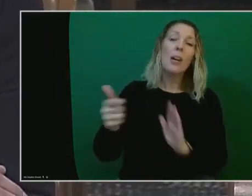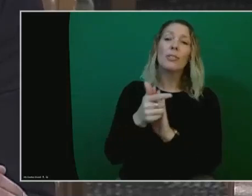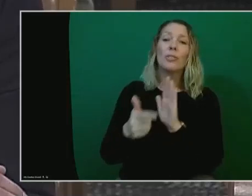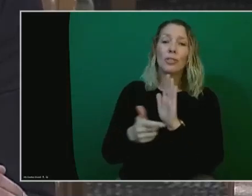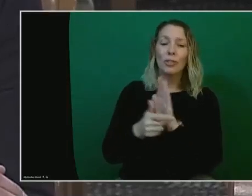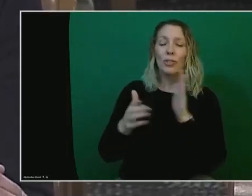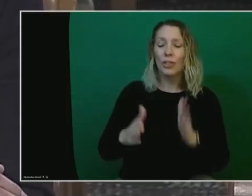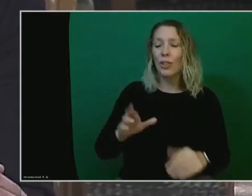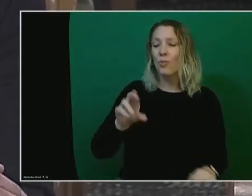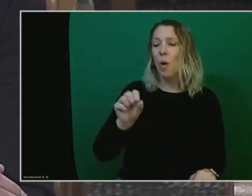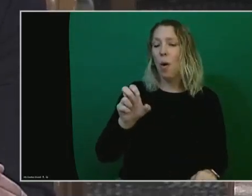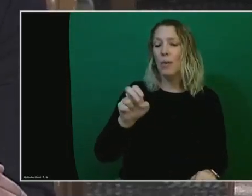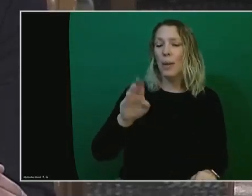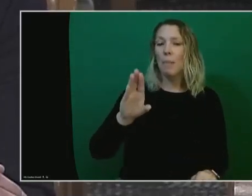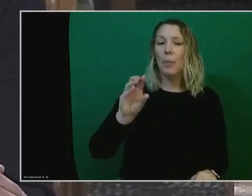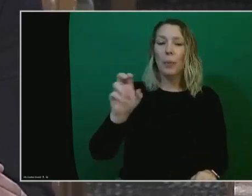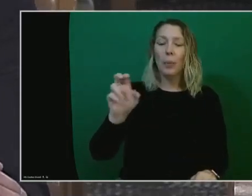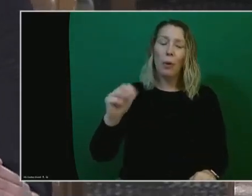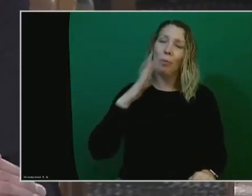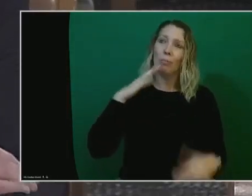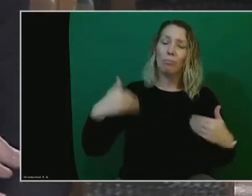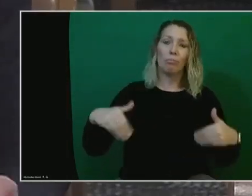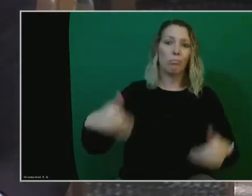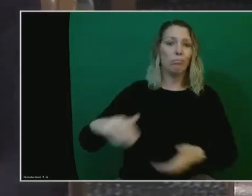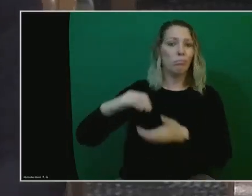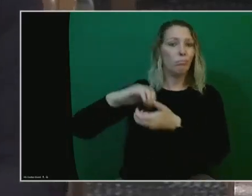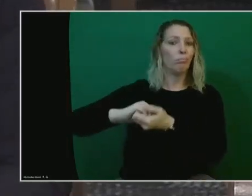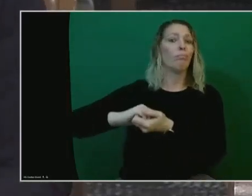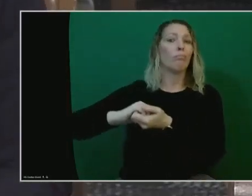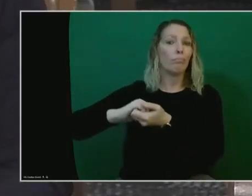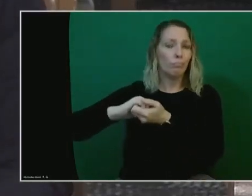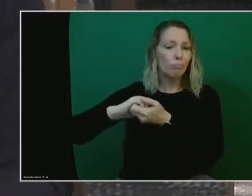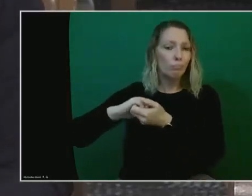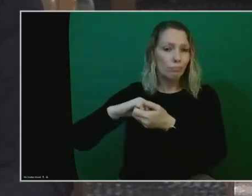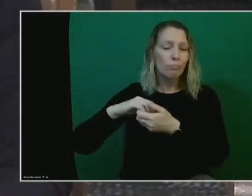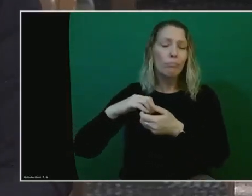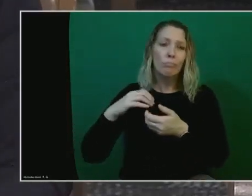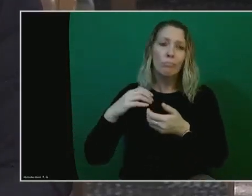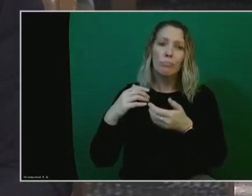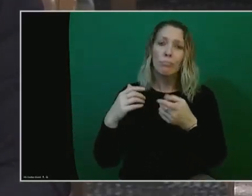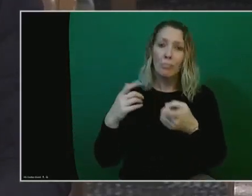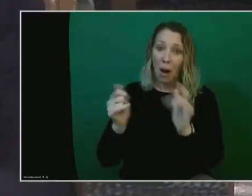fantastic partner in this work group who I believe is online and there she is. much for joining us.